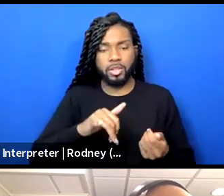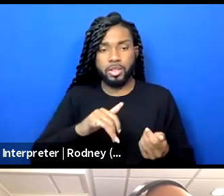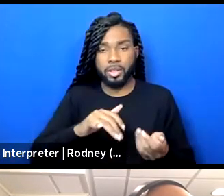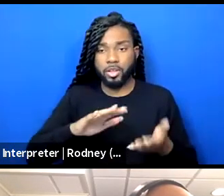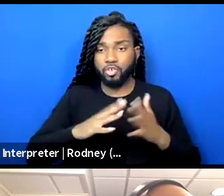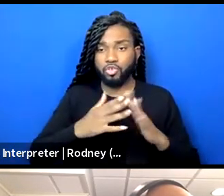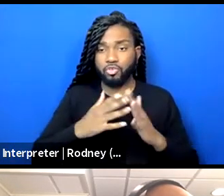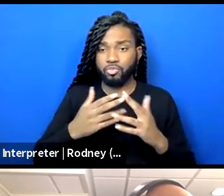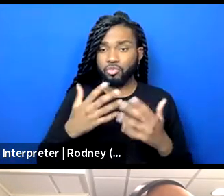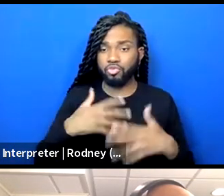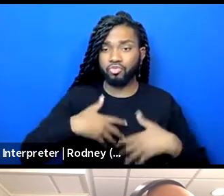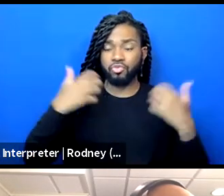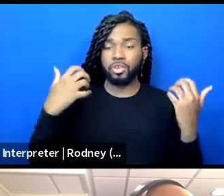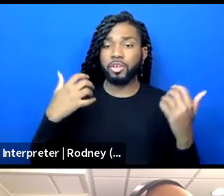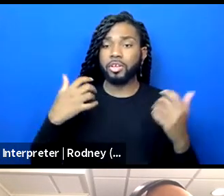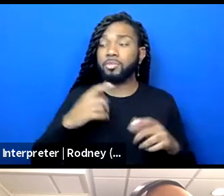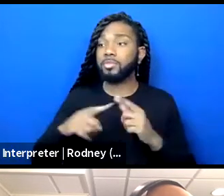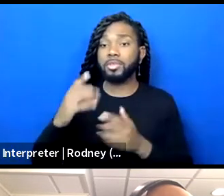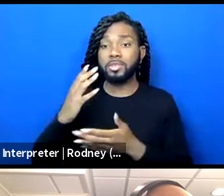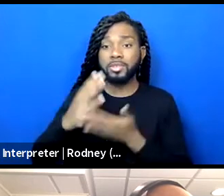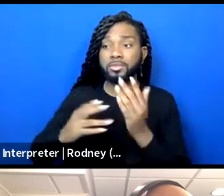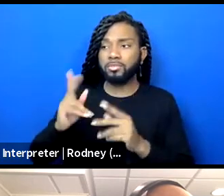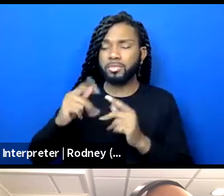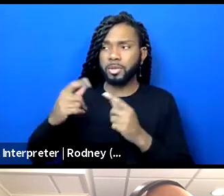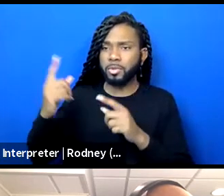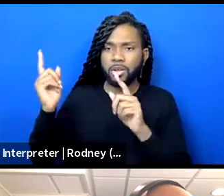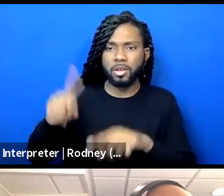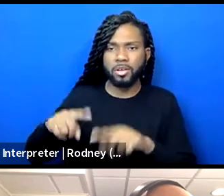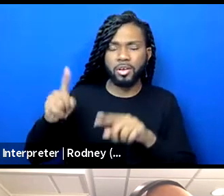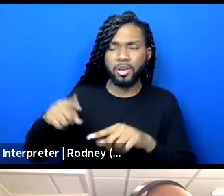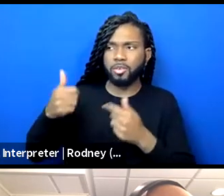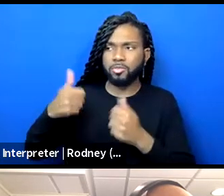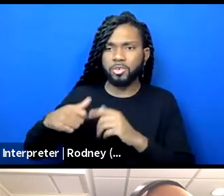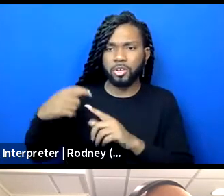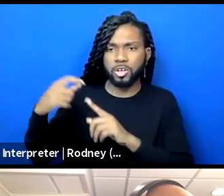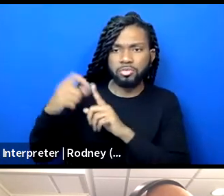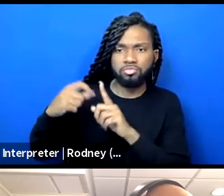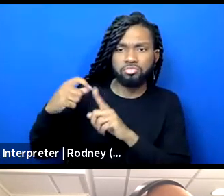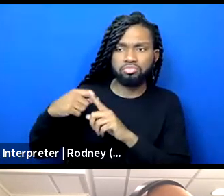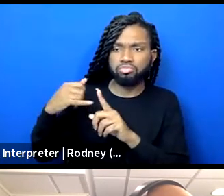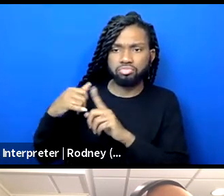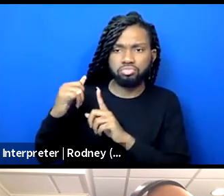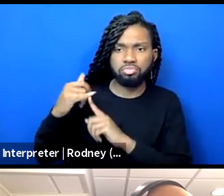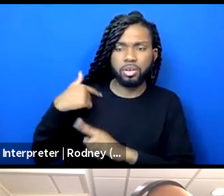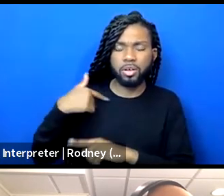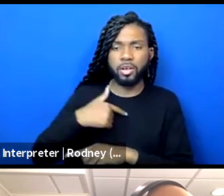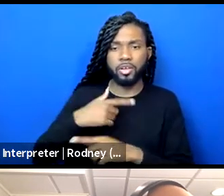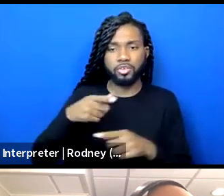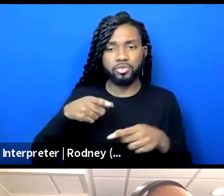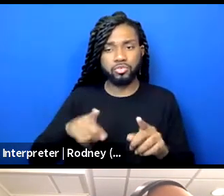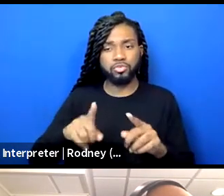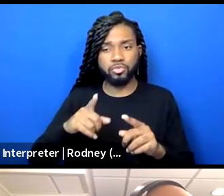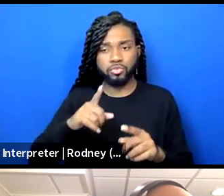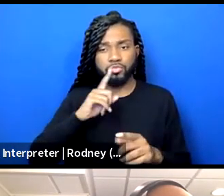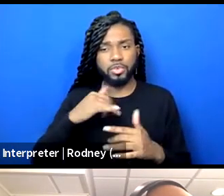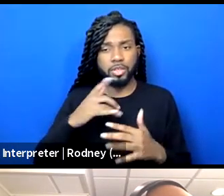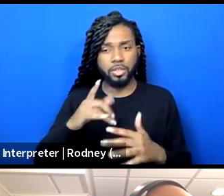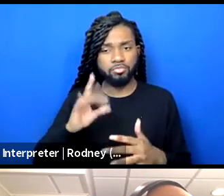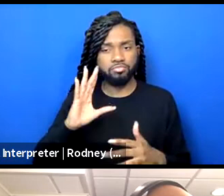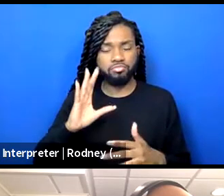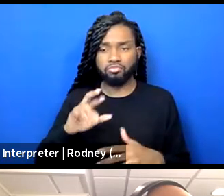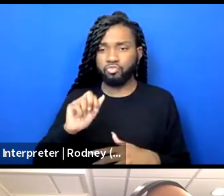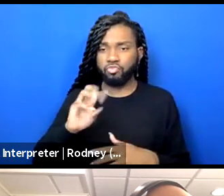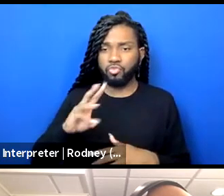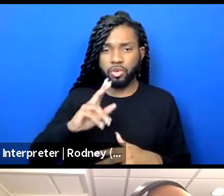bigoted intruders set on agitating us during a time of raw collective upset during what was